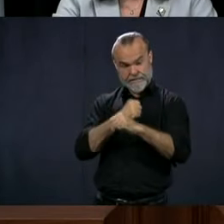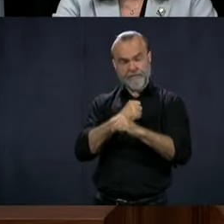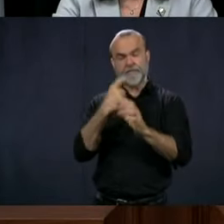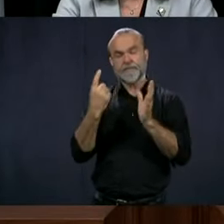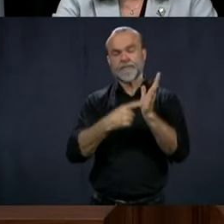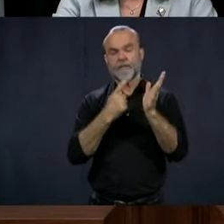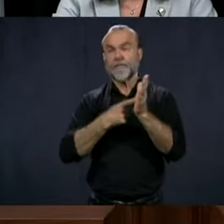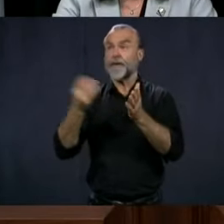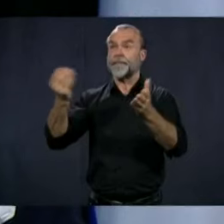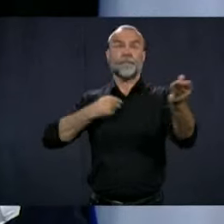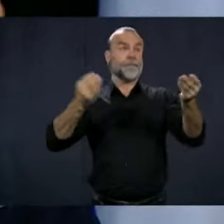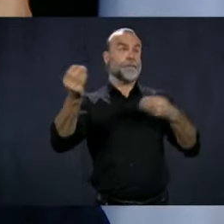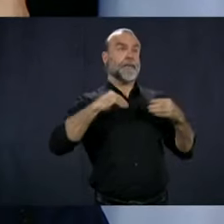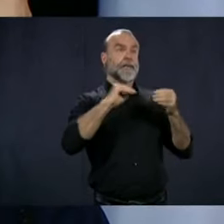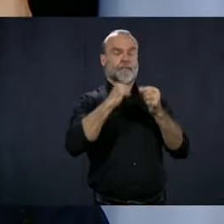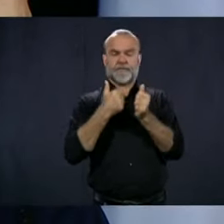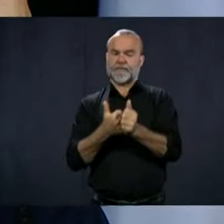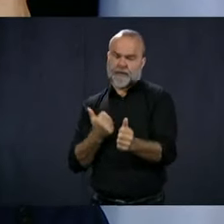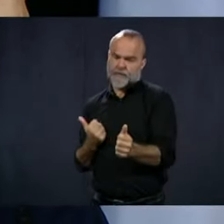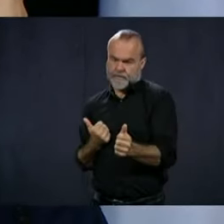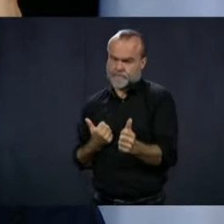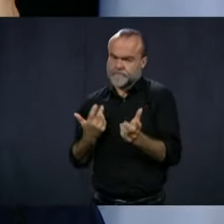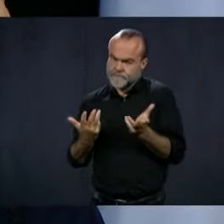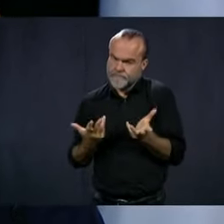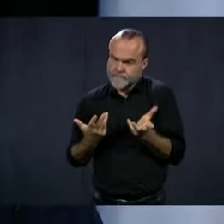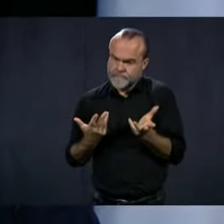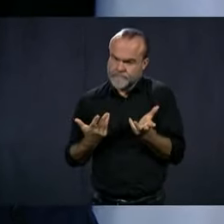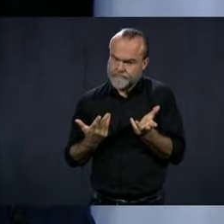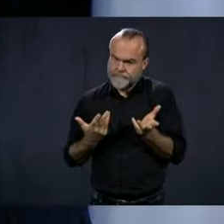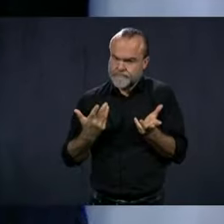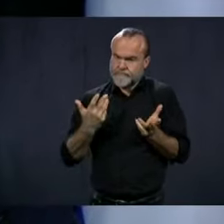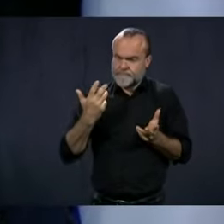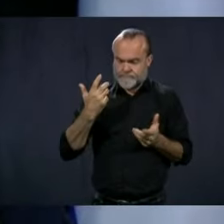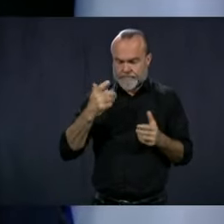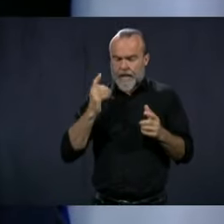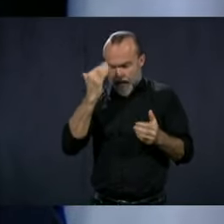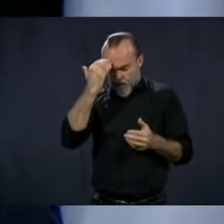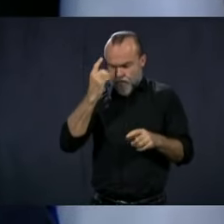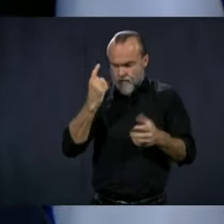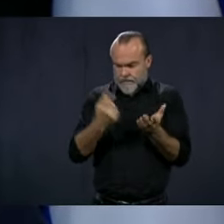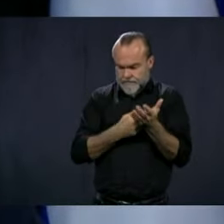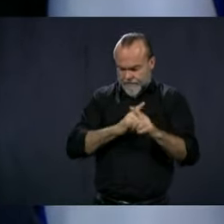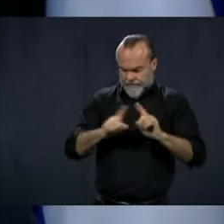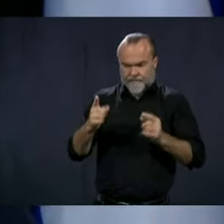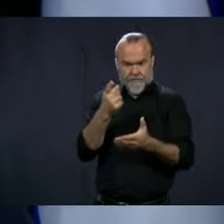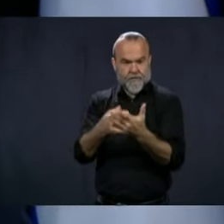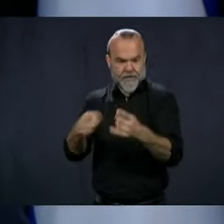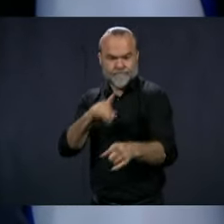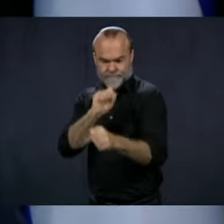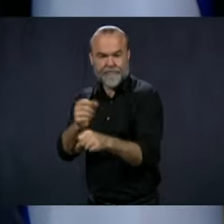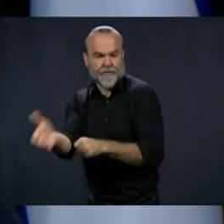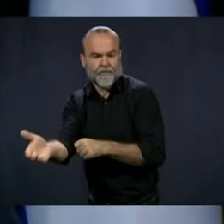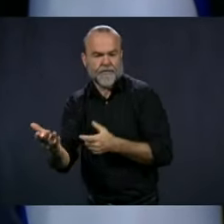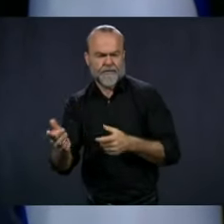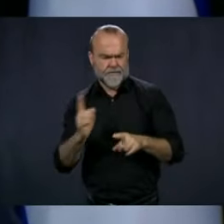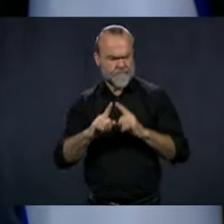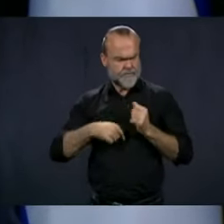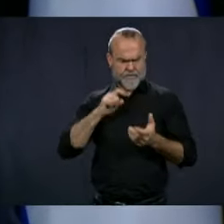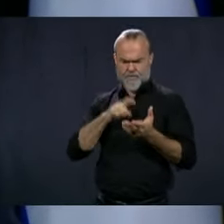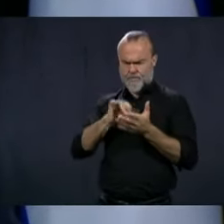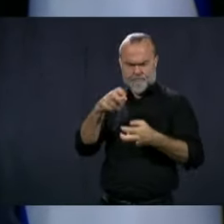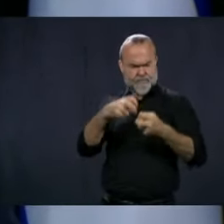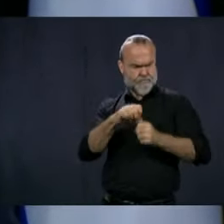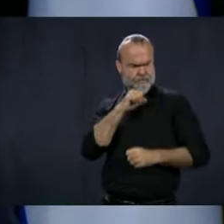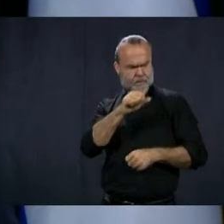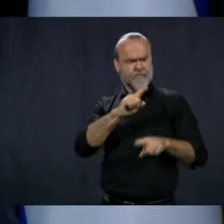on getting the number here at the ministry based on the field. But I've been not noticed a specific problem. I will make verification